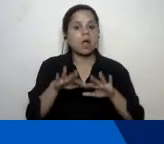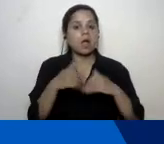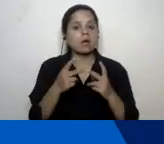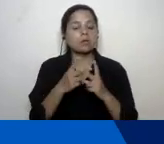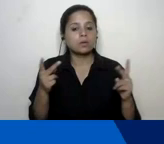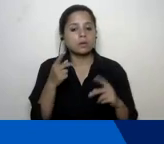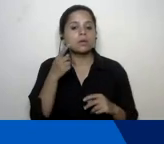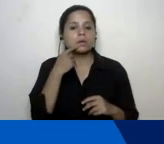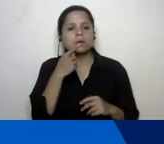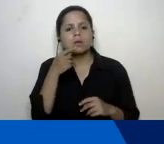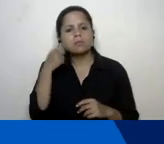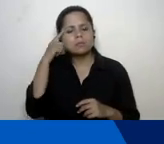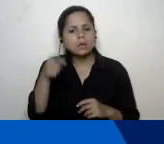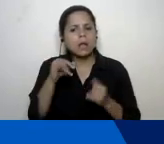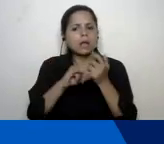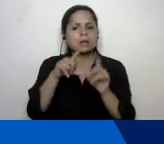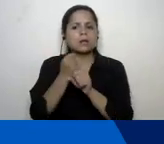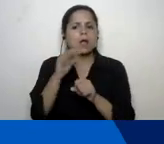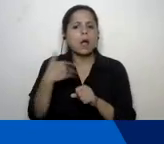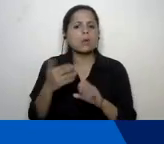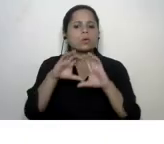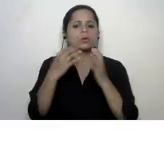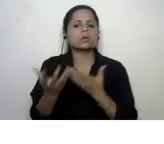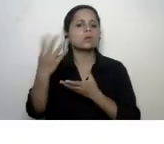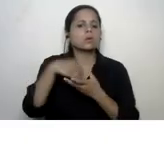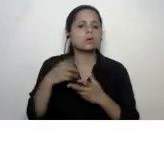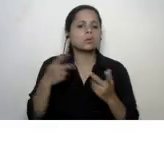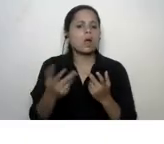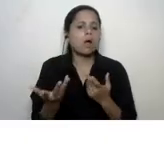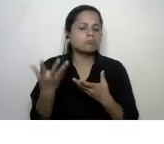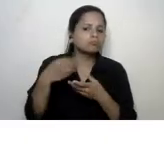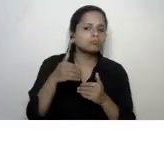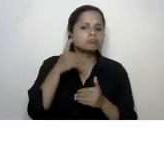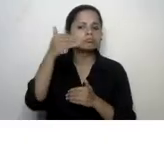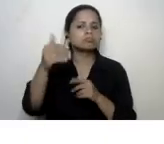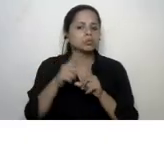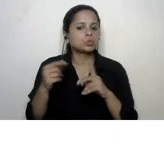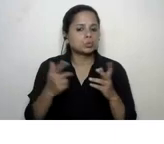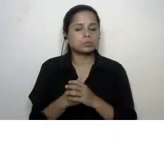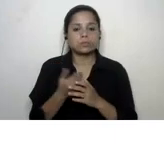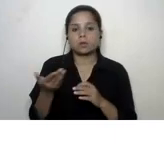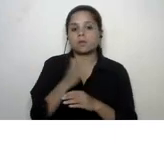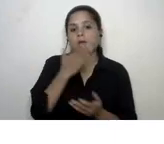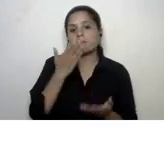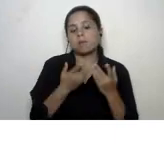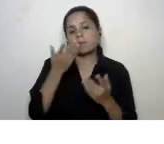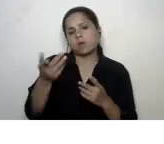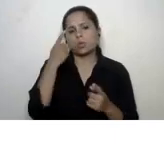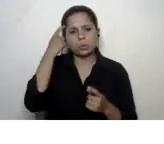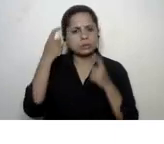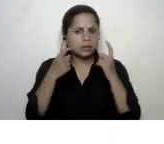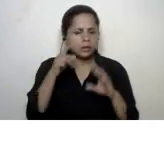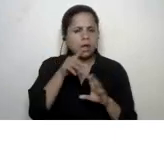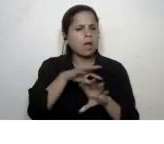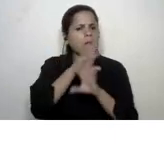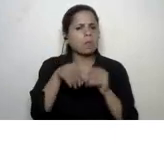these sdgs into our classrooms how are we going to implement before that you might be wondering this is all